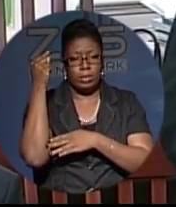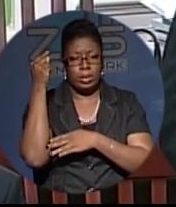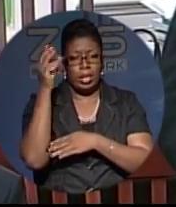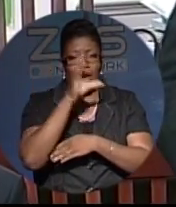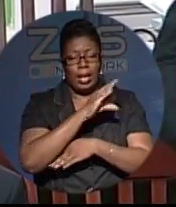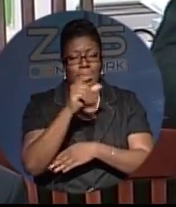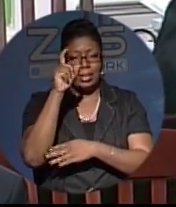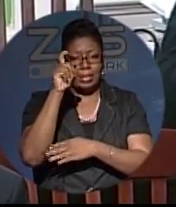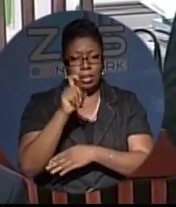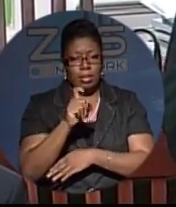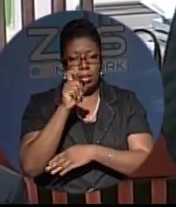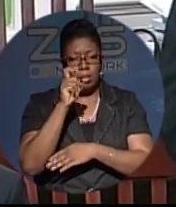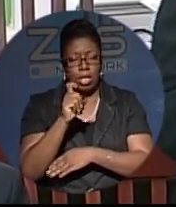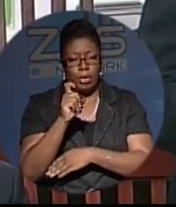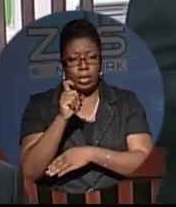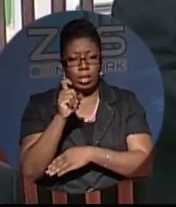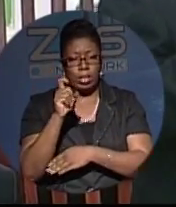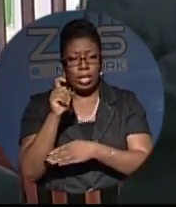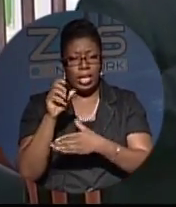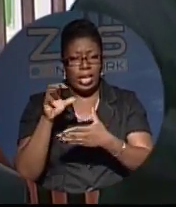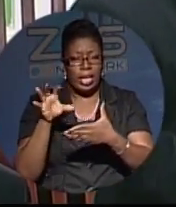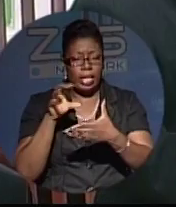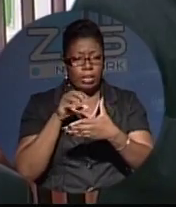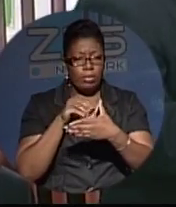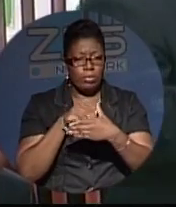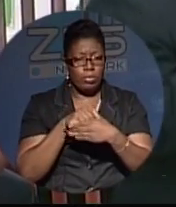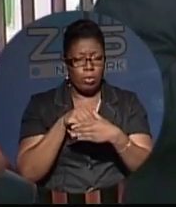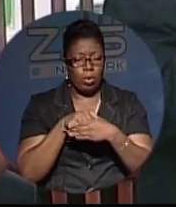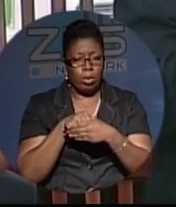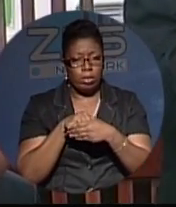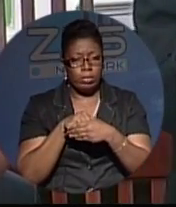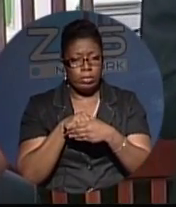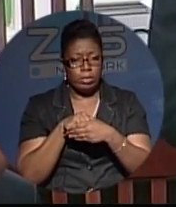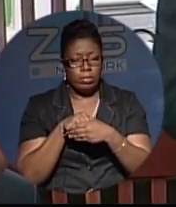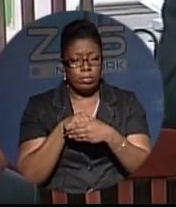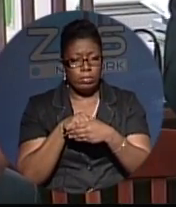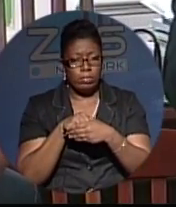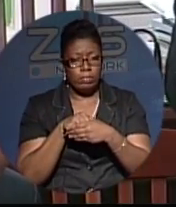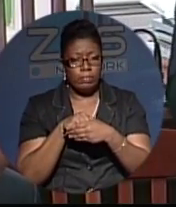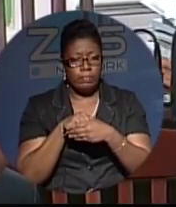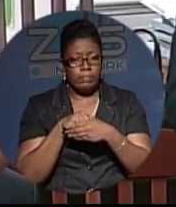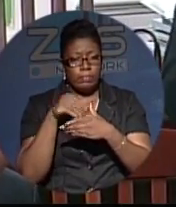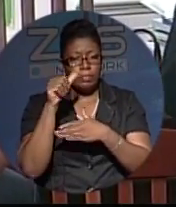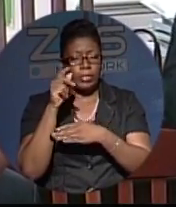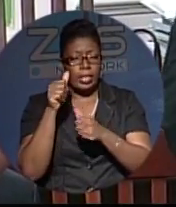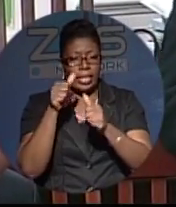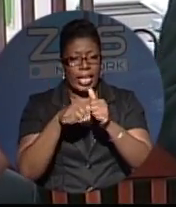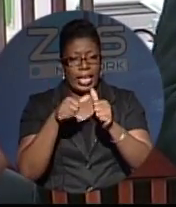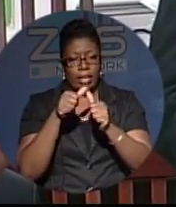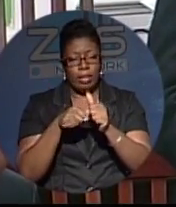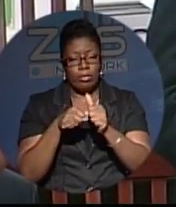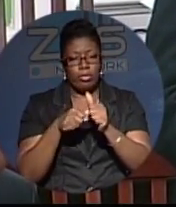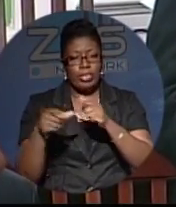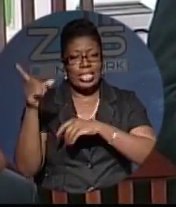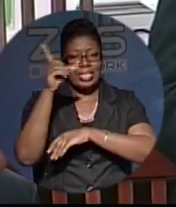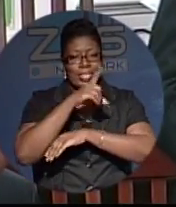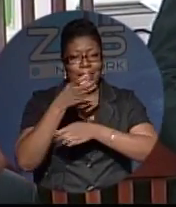necessarily involve what I call an everyday effort